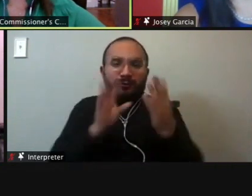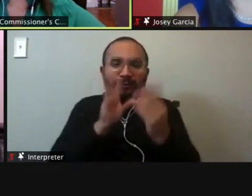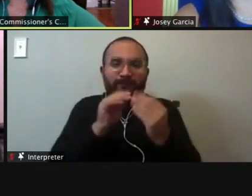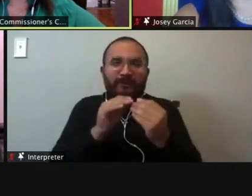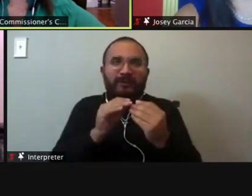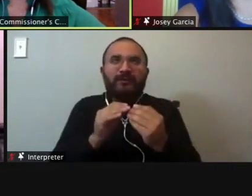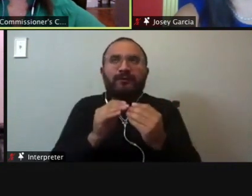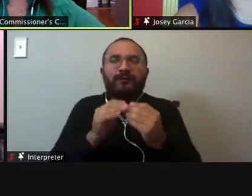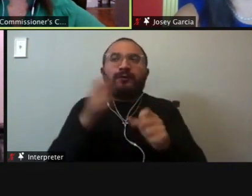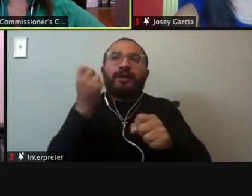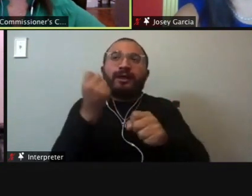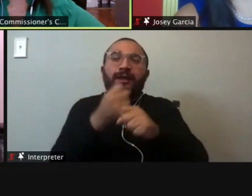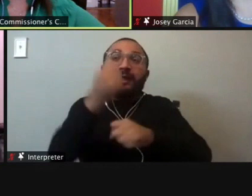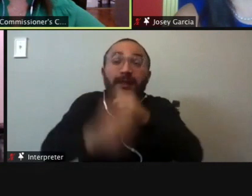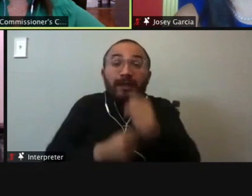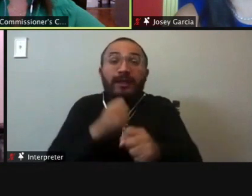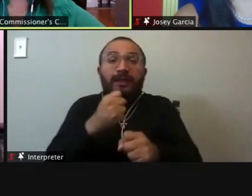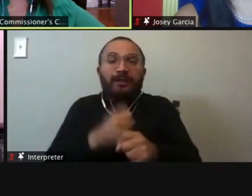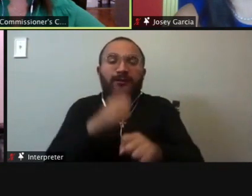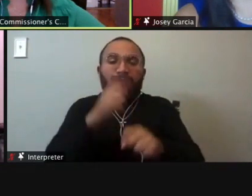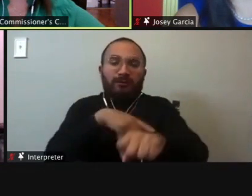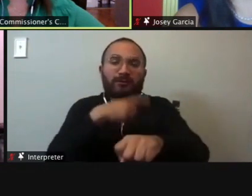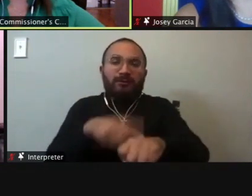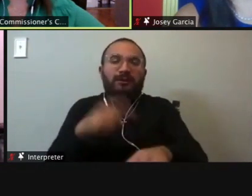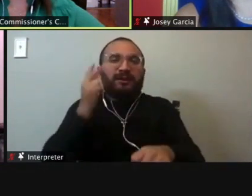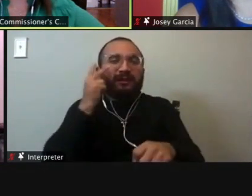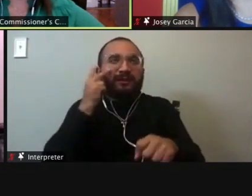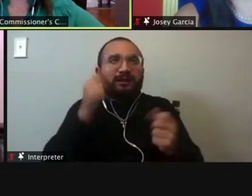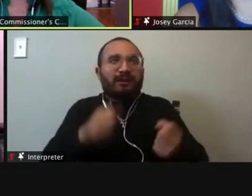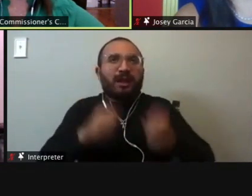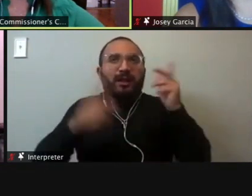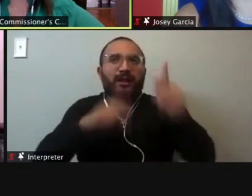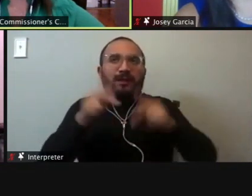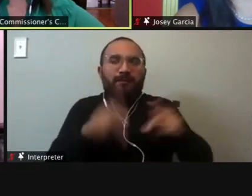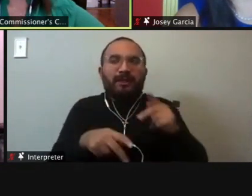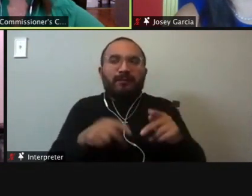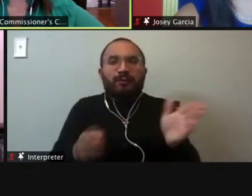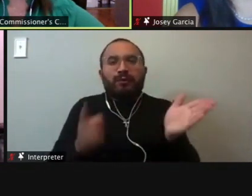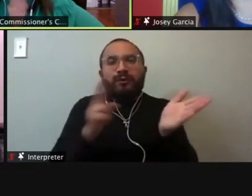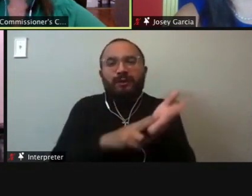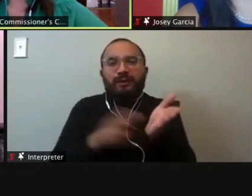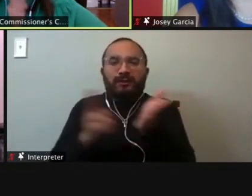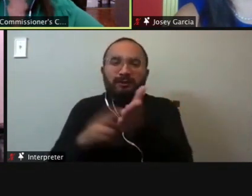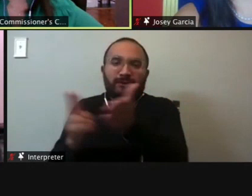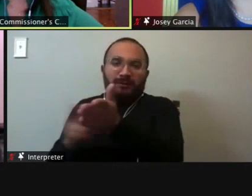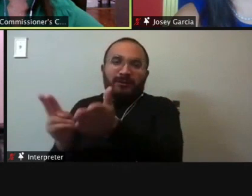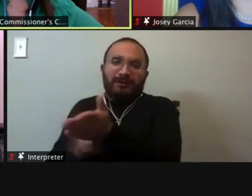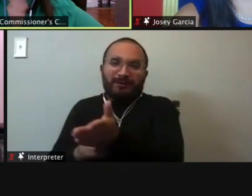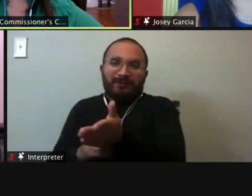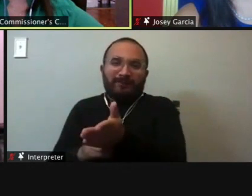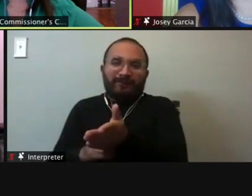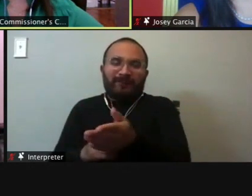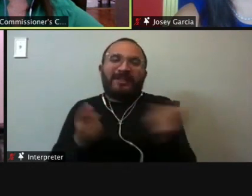and it's been really nice in the last few months, seeing so many citizens sign up to speak because that's something that happened, you know, it happens